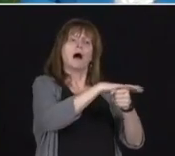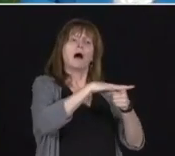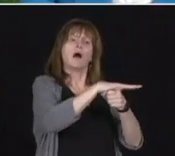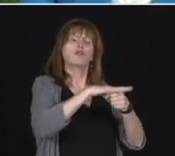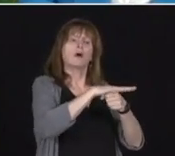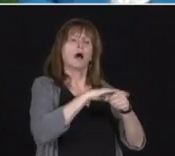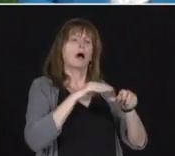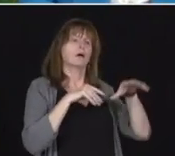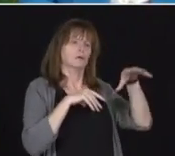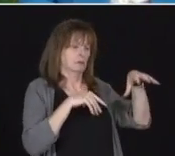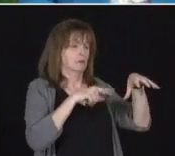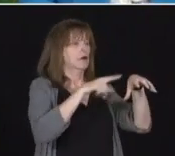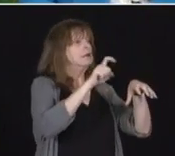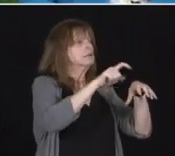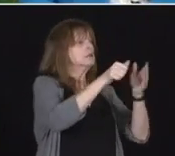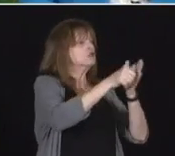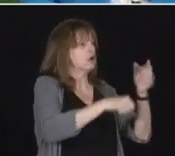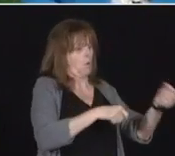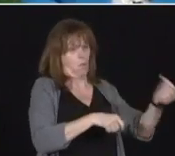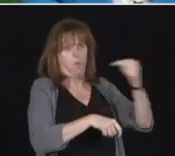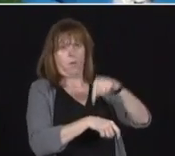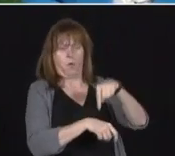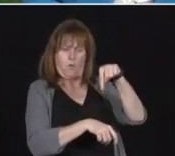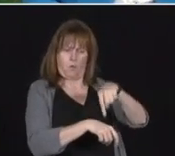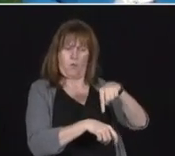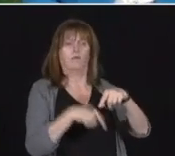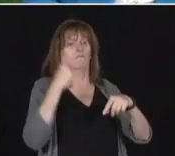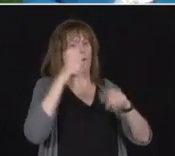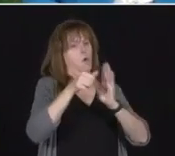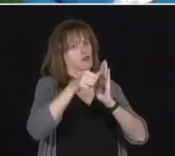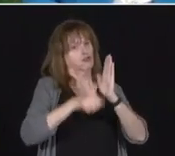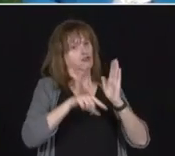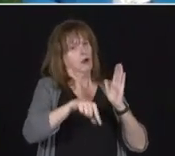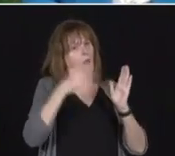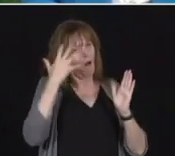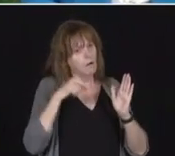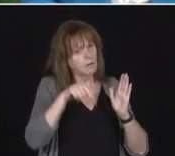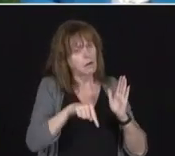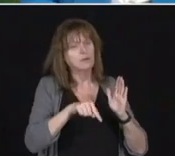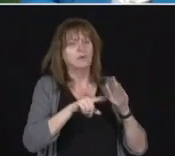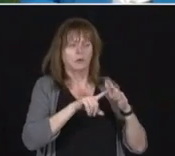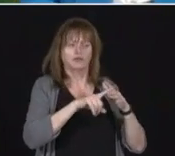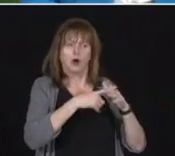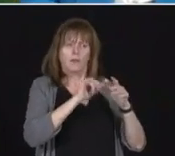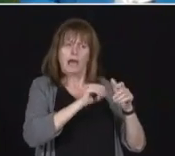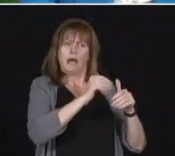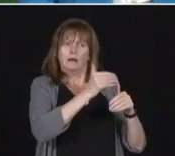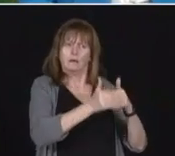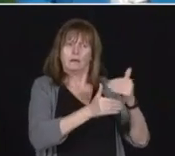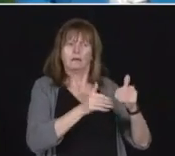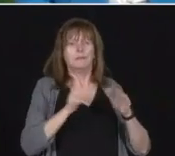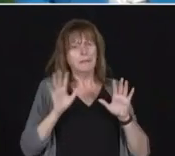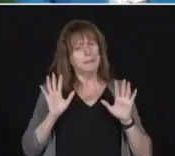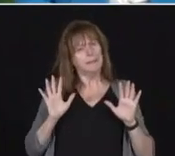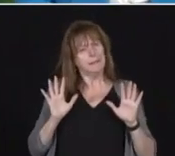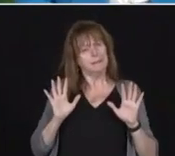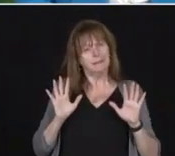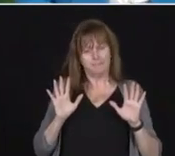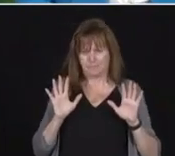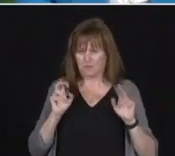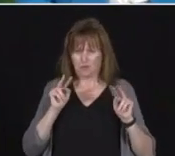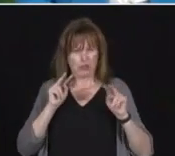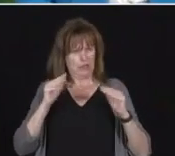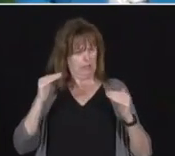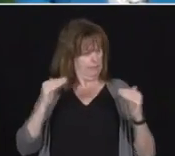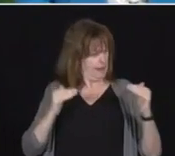to another in order to be able to start getting the volumes of those procedures done. So it really is a balance that we want to make sure that